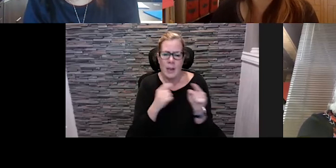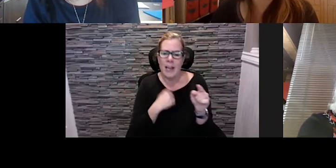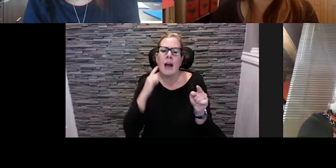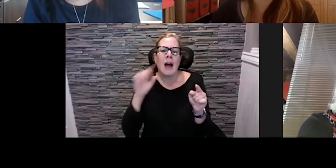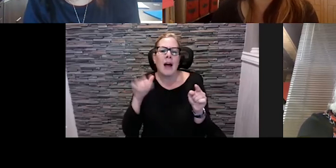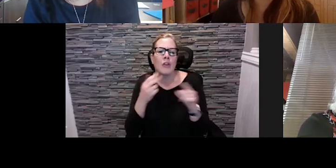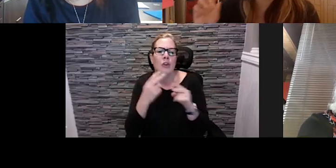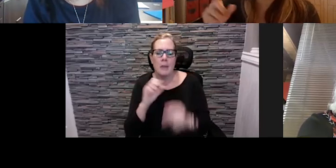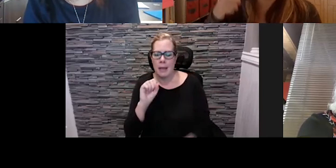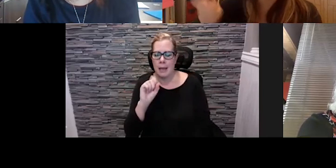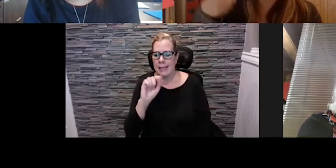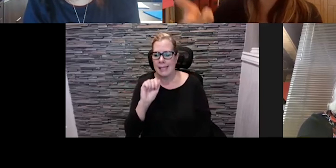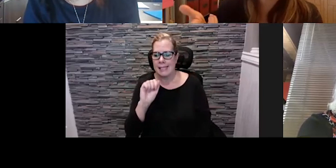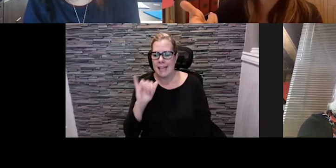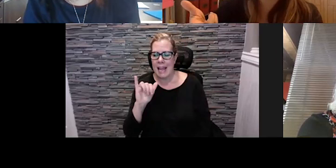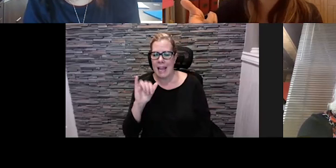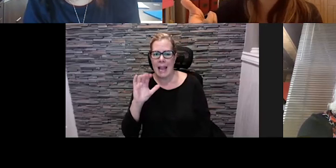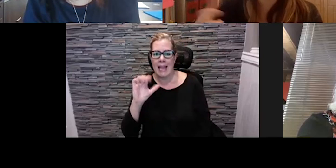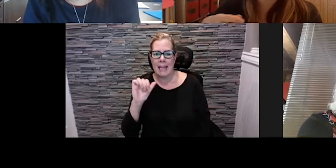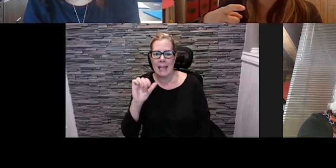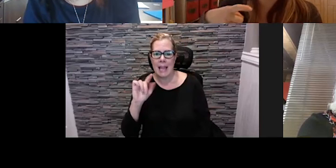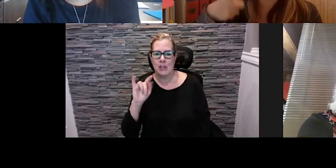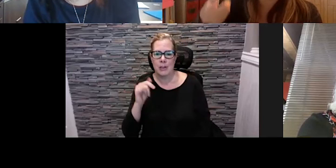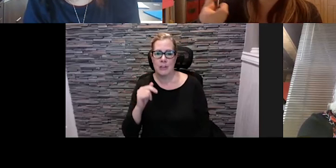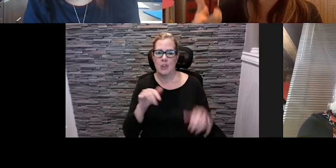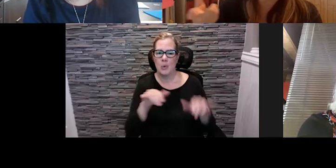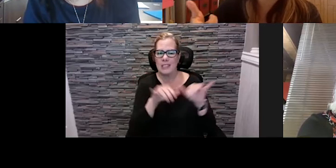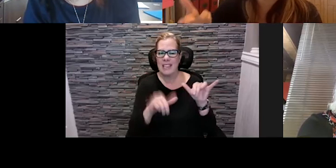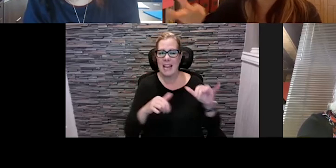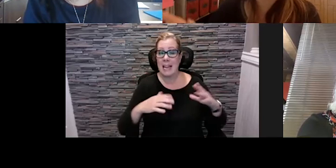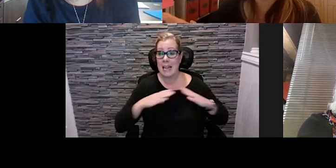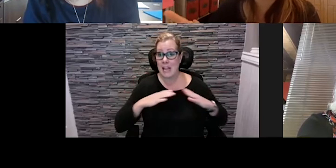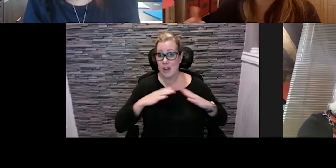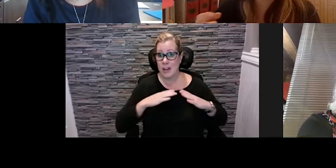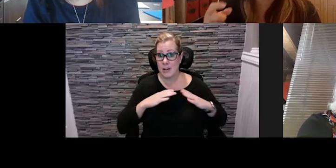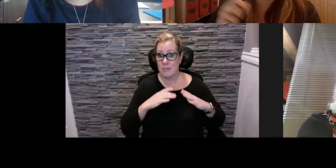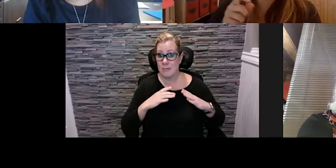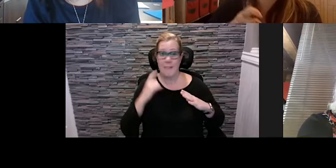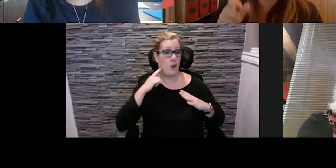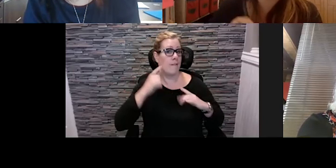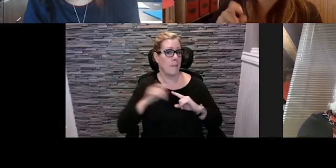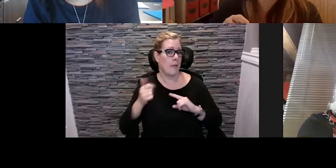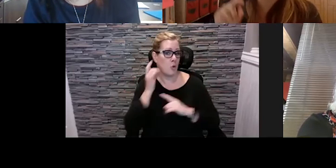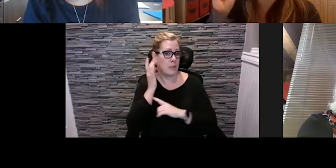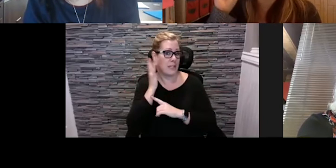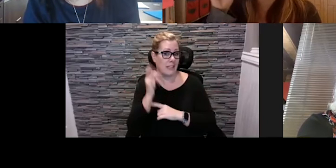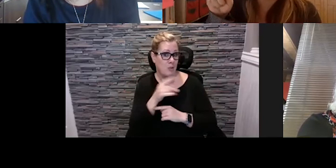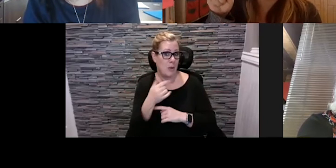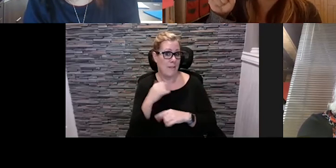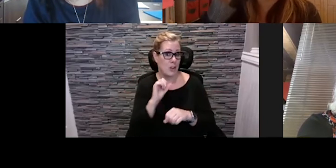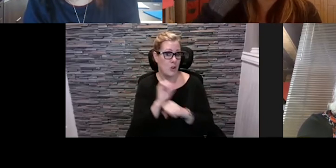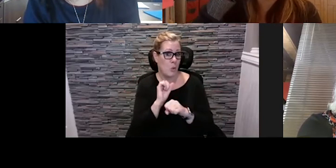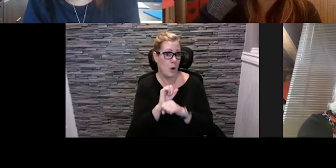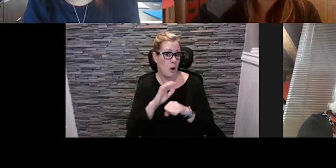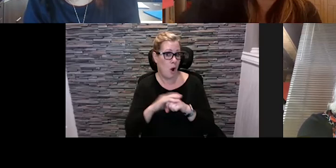some hotels that if you are broadcasting or you're sharing your work online they actually have a way of streaming